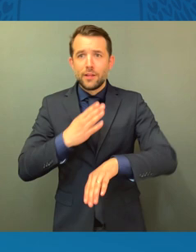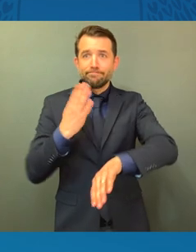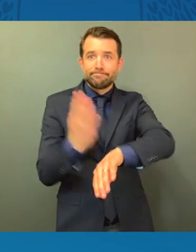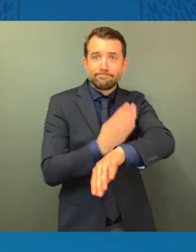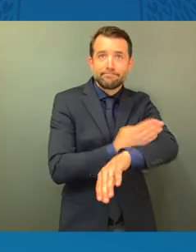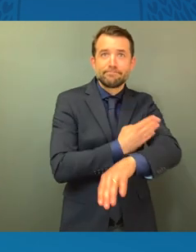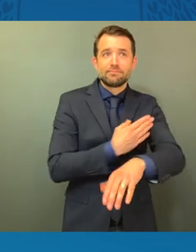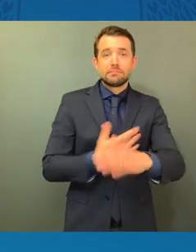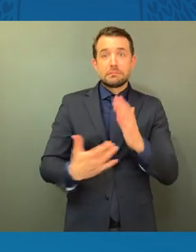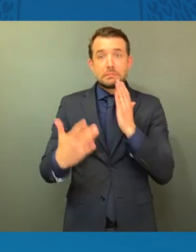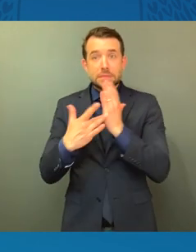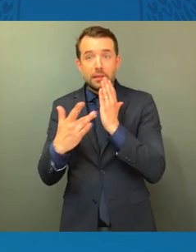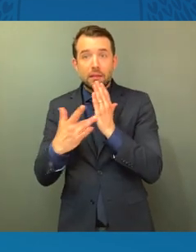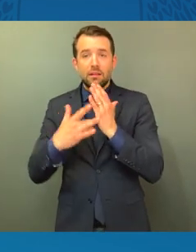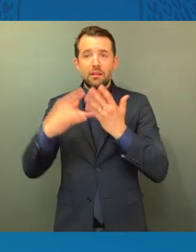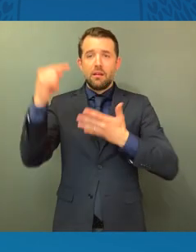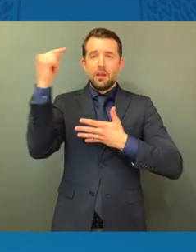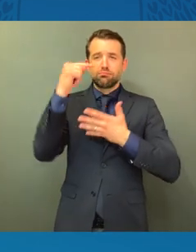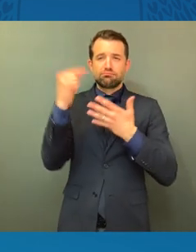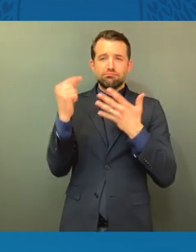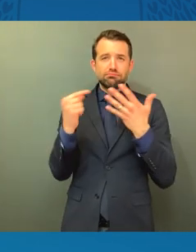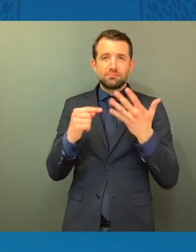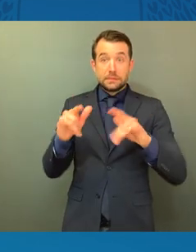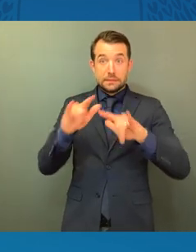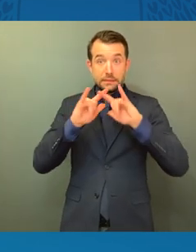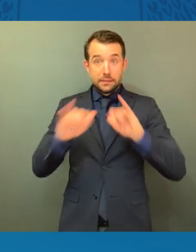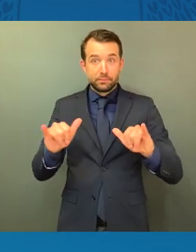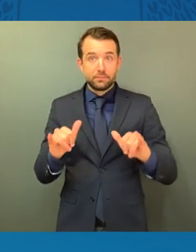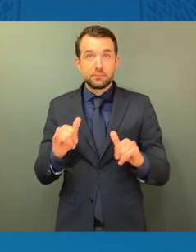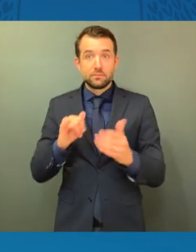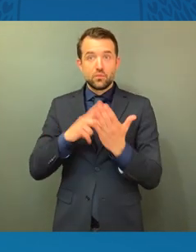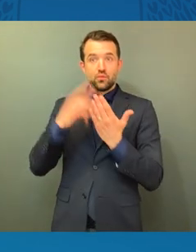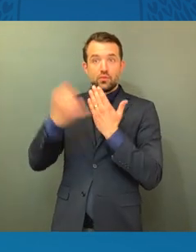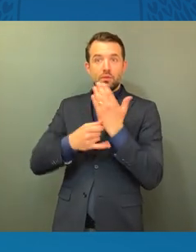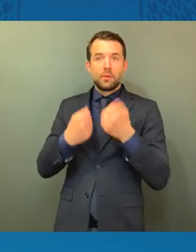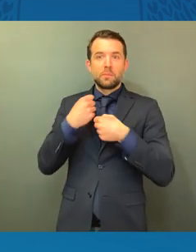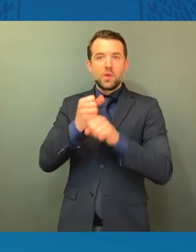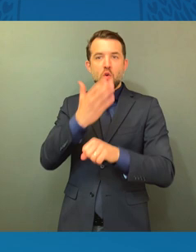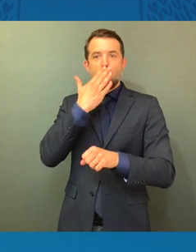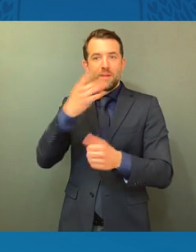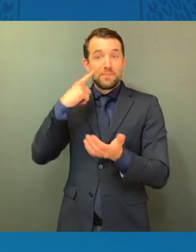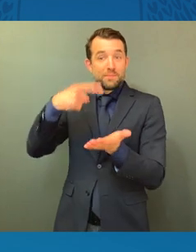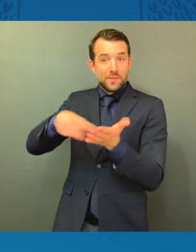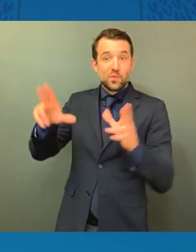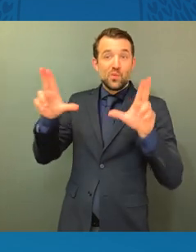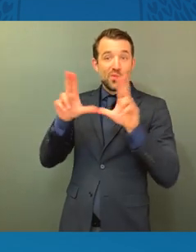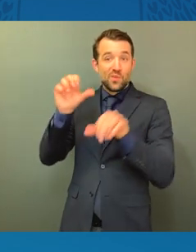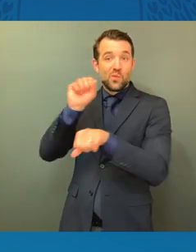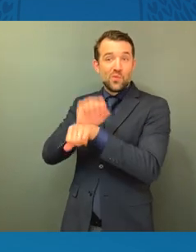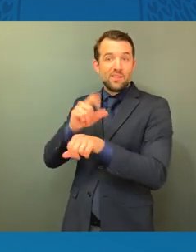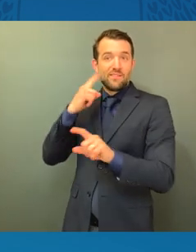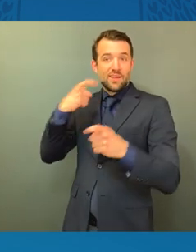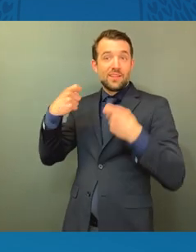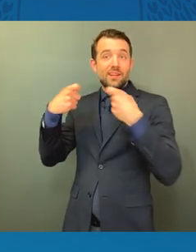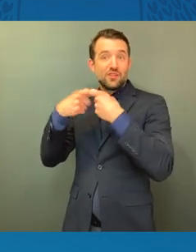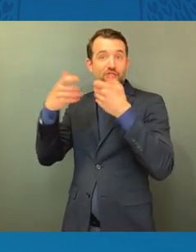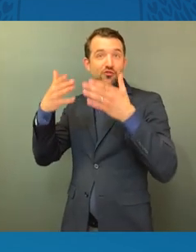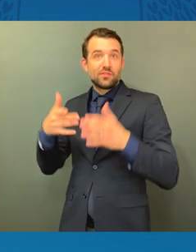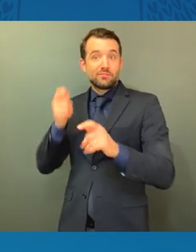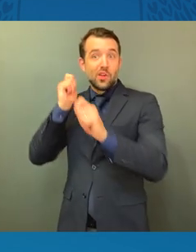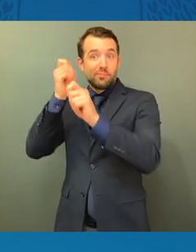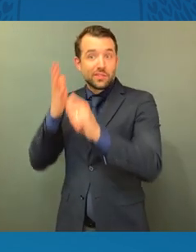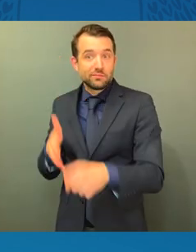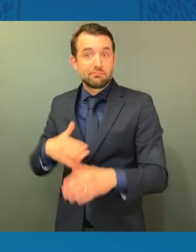And at the same time, these projects will create good-paying union jobs for electricians, and carpenters, and painters,